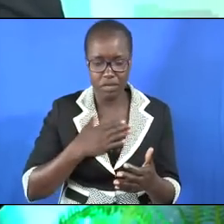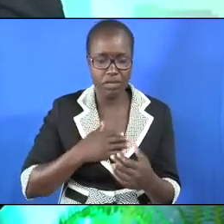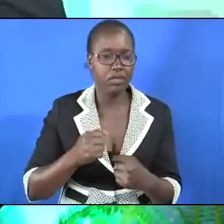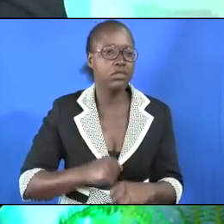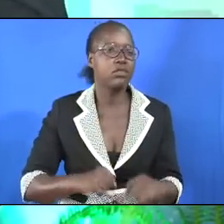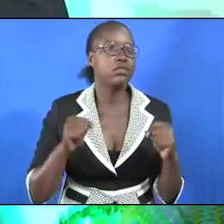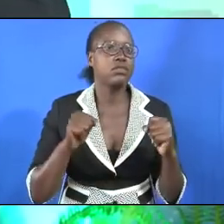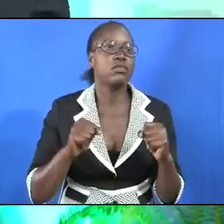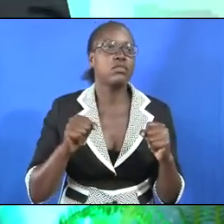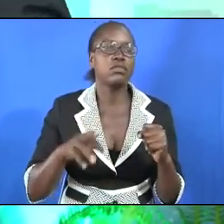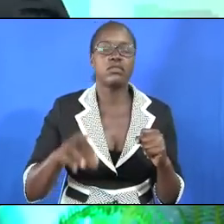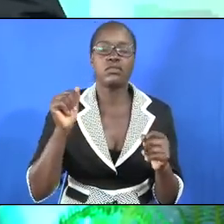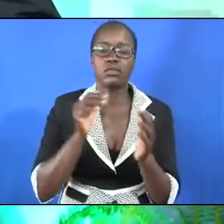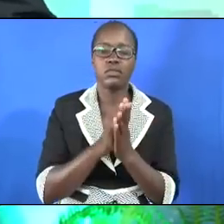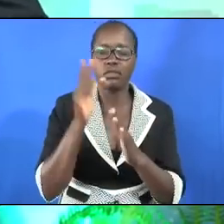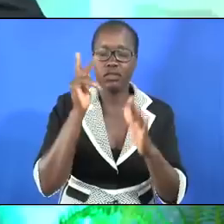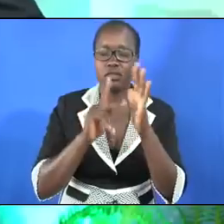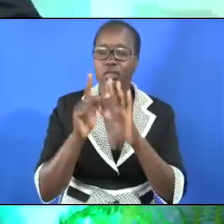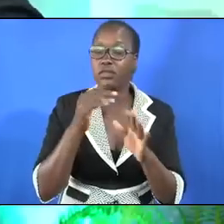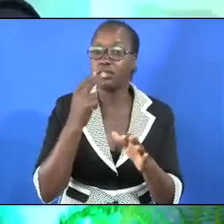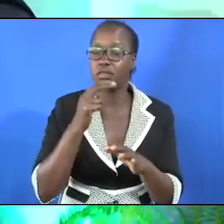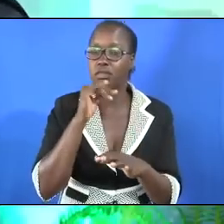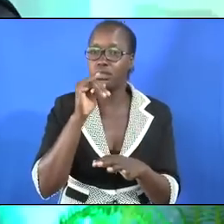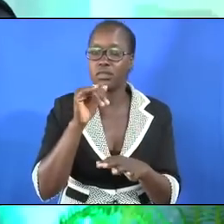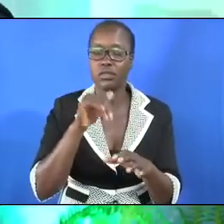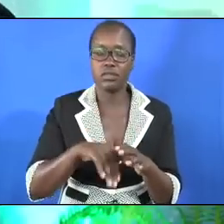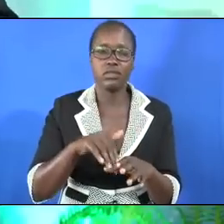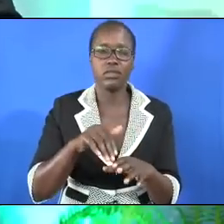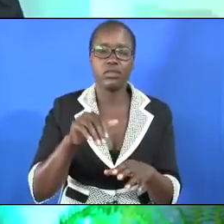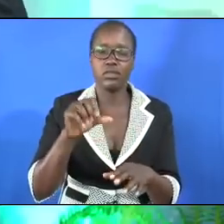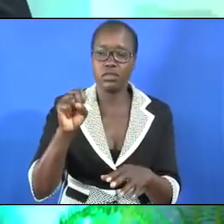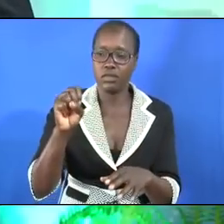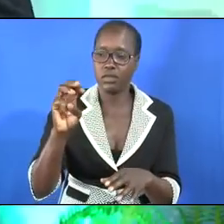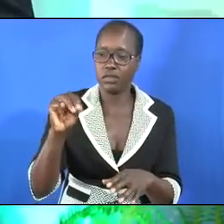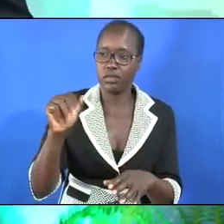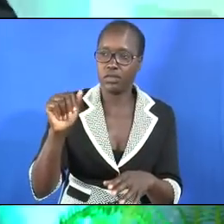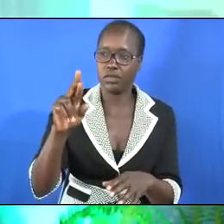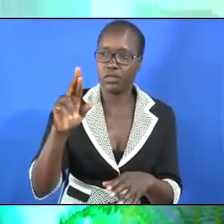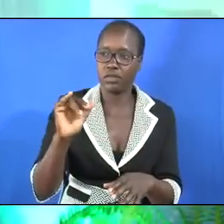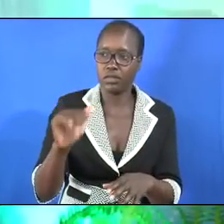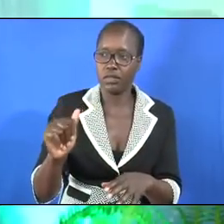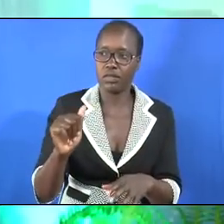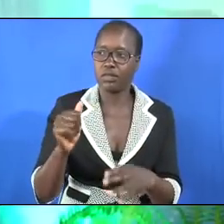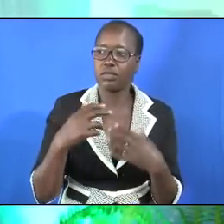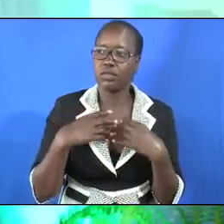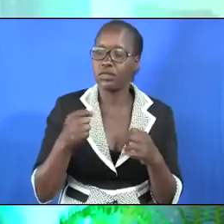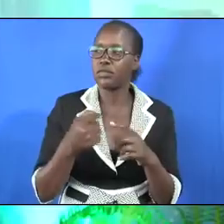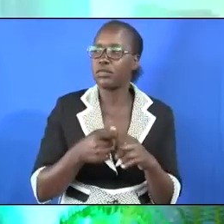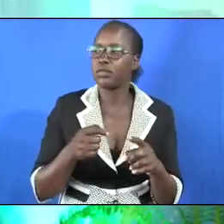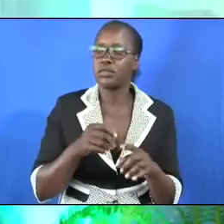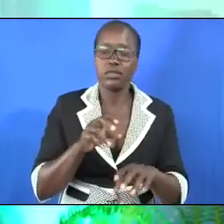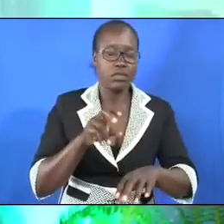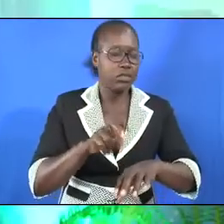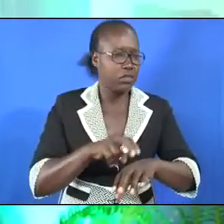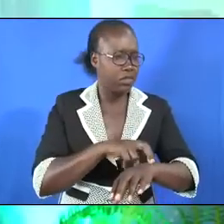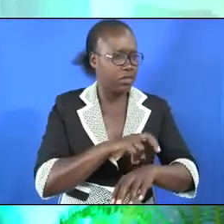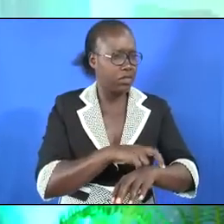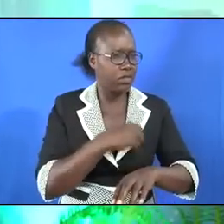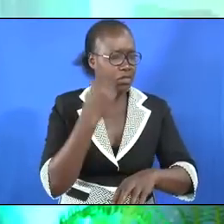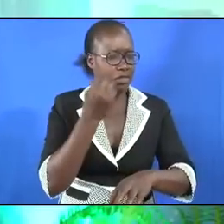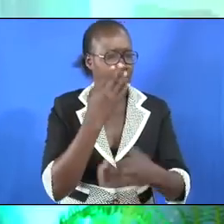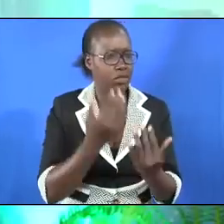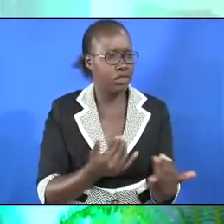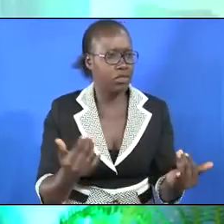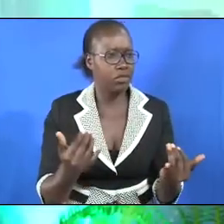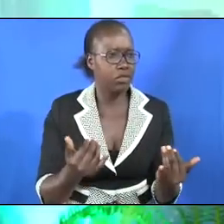master were with the prophet who is in Samaria he will be healed of his leprosy what a beautiful